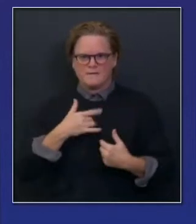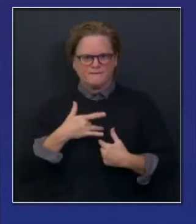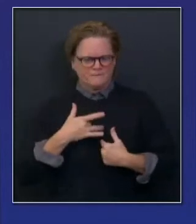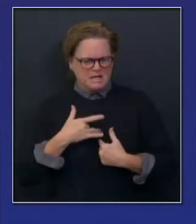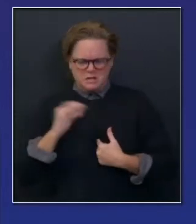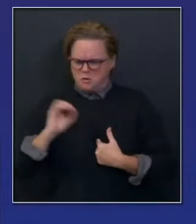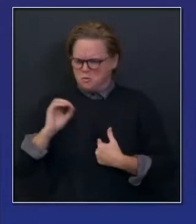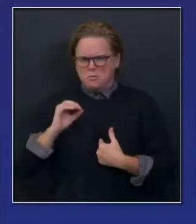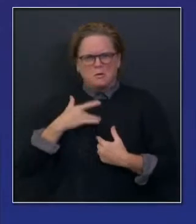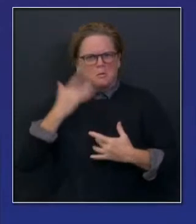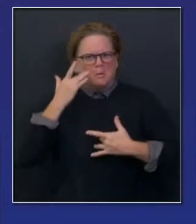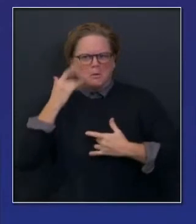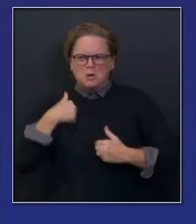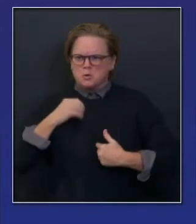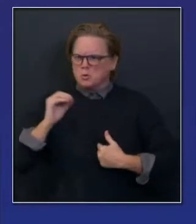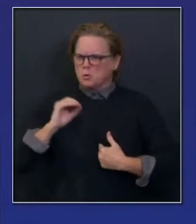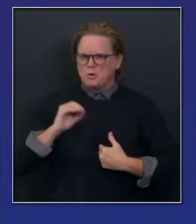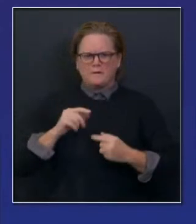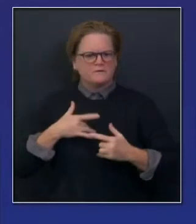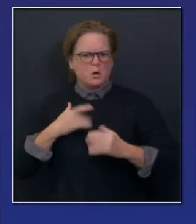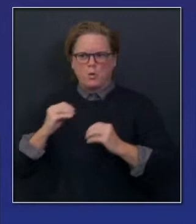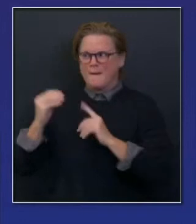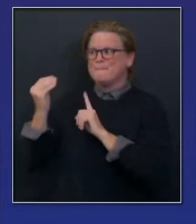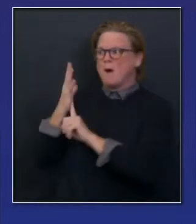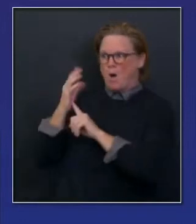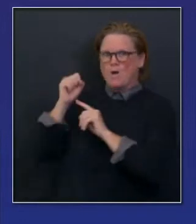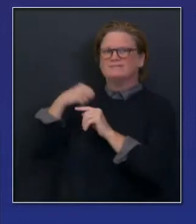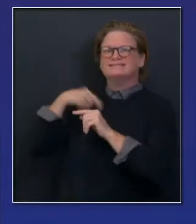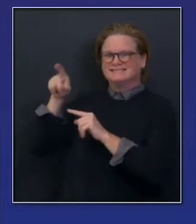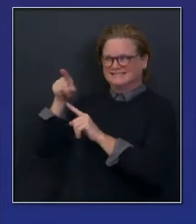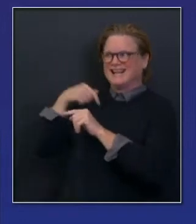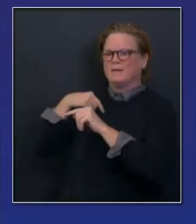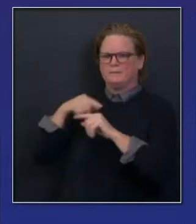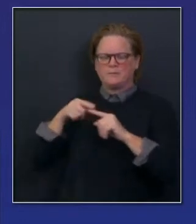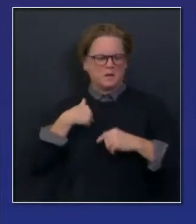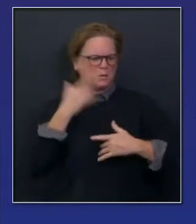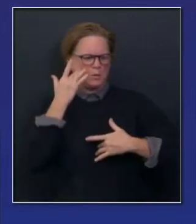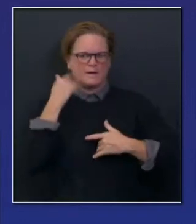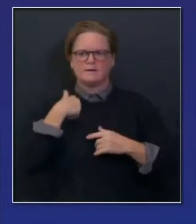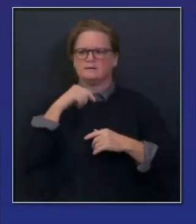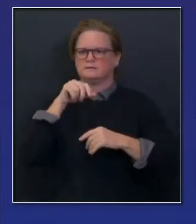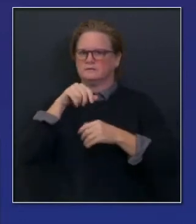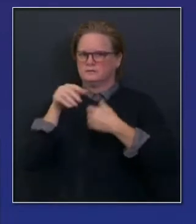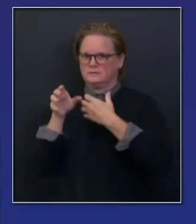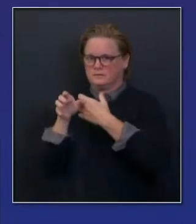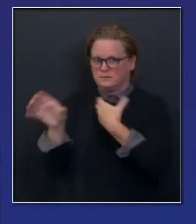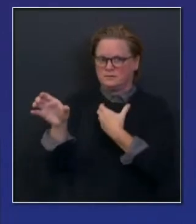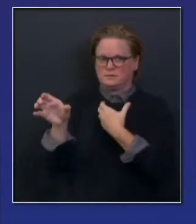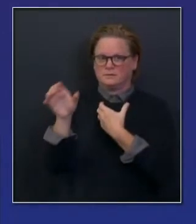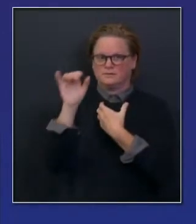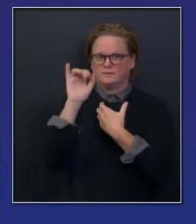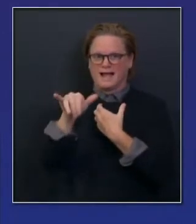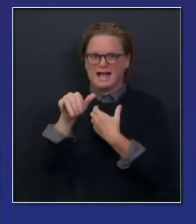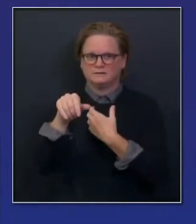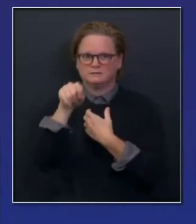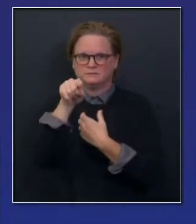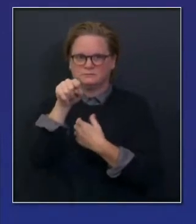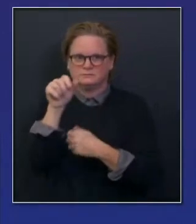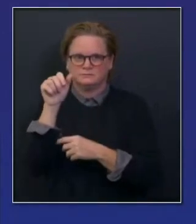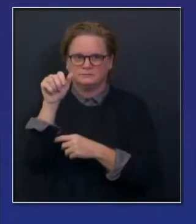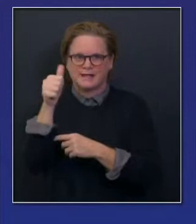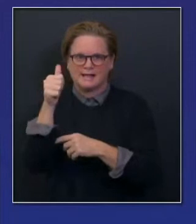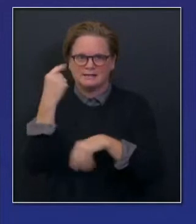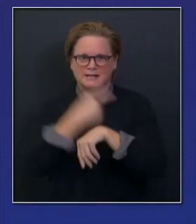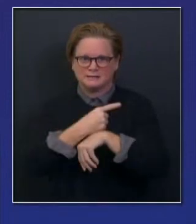So from 14 to 10 days. But here's the critical point, and this is what connects the health care staffing dot, that during